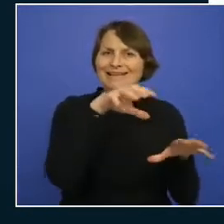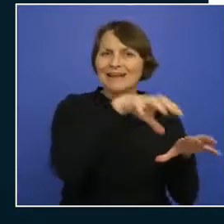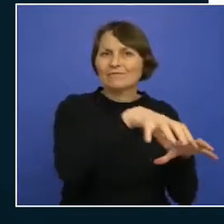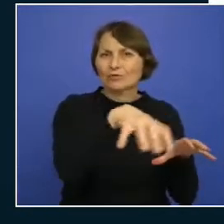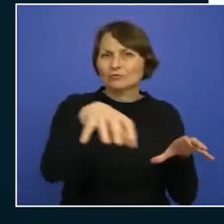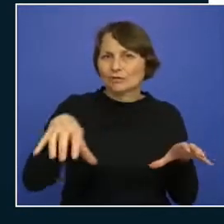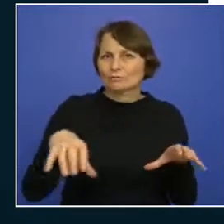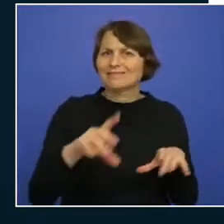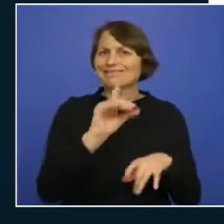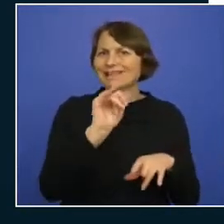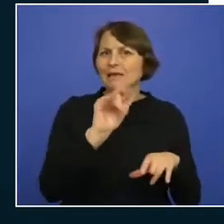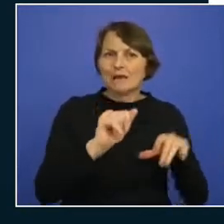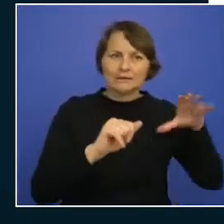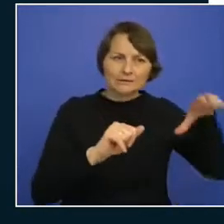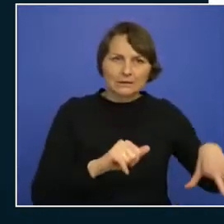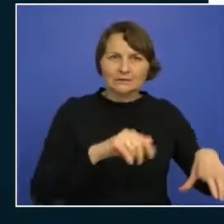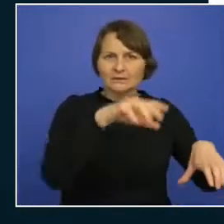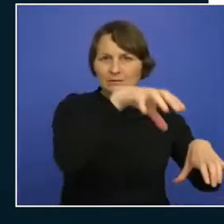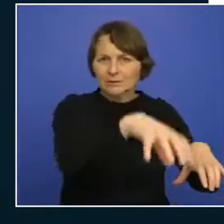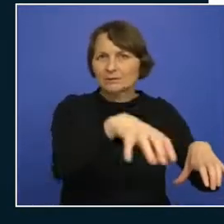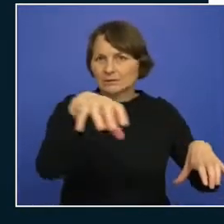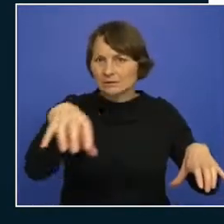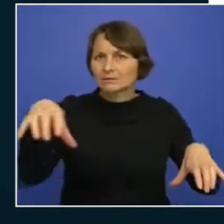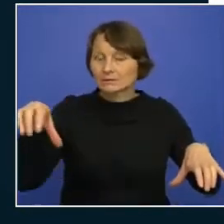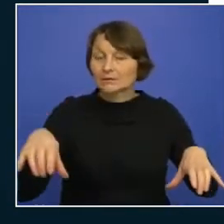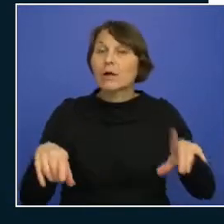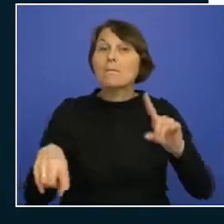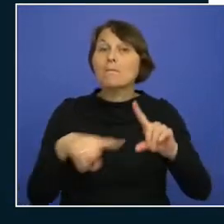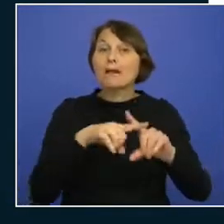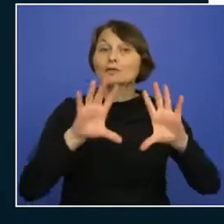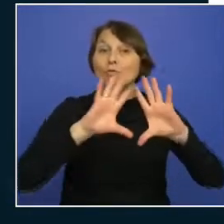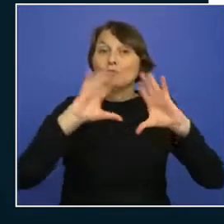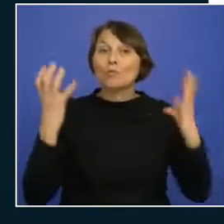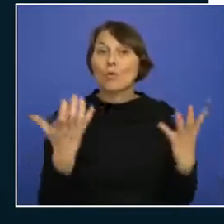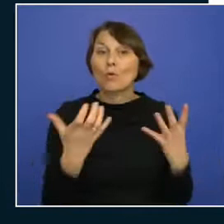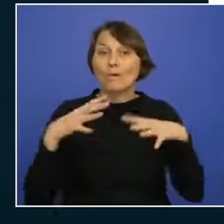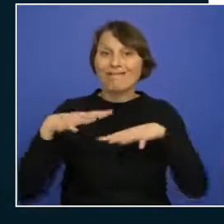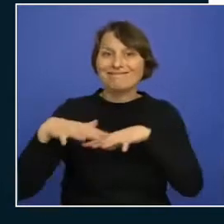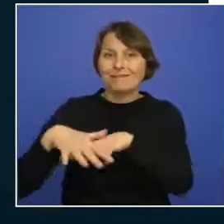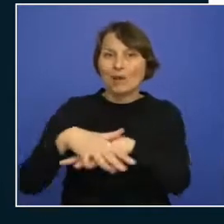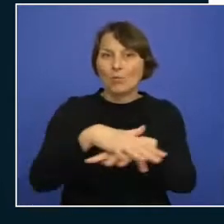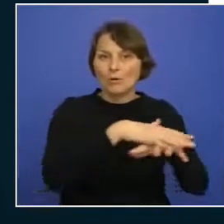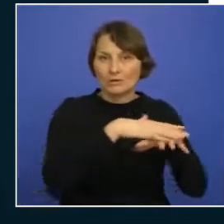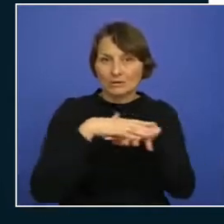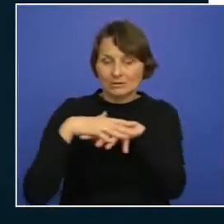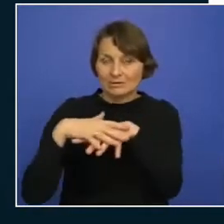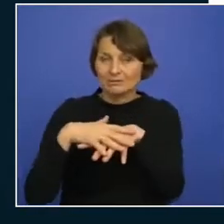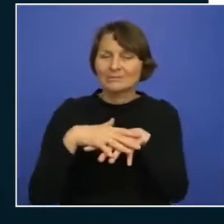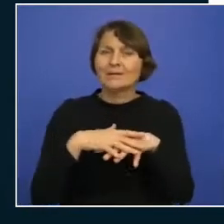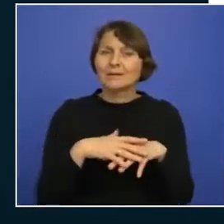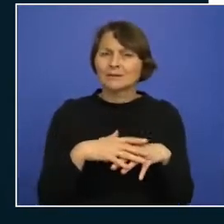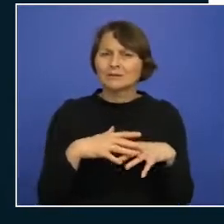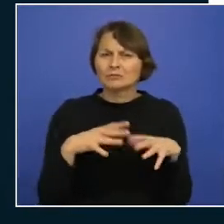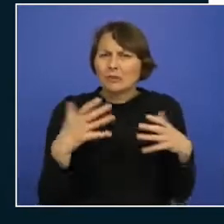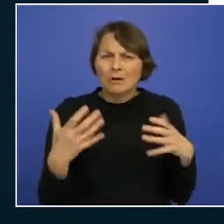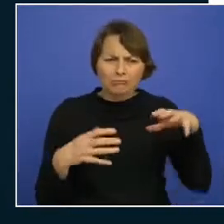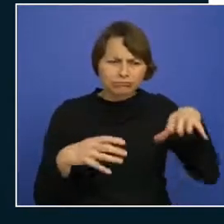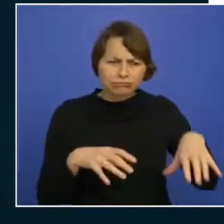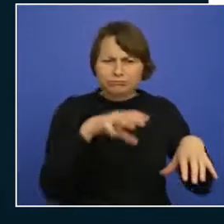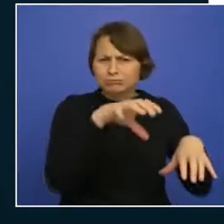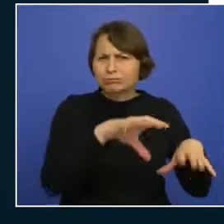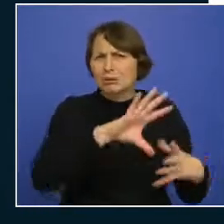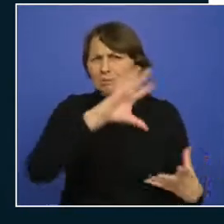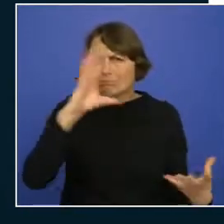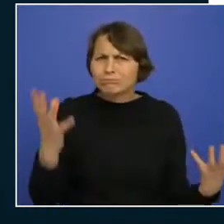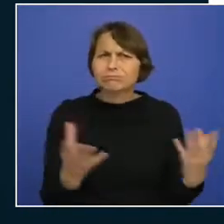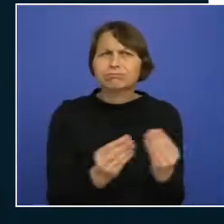and the global network so the physical infrastructure consists roughly about 160 data